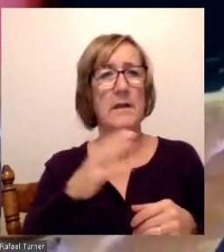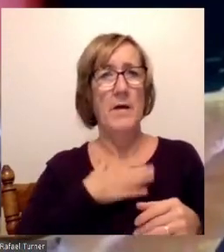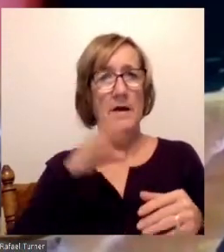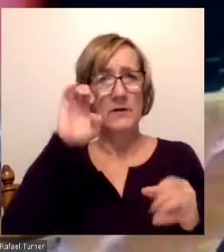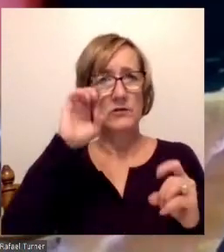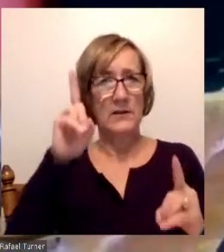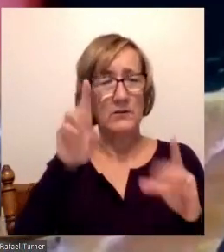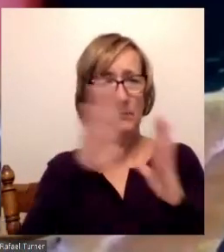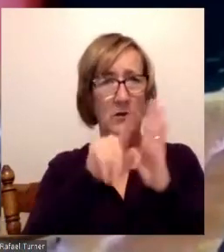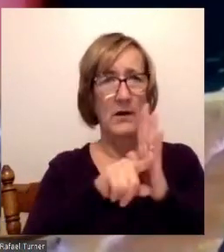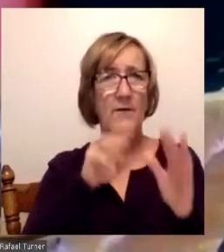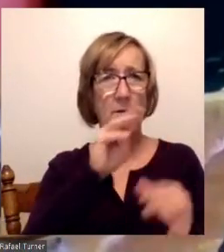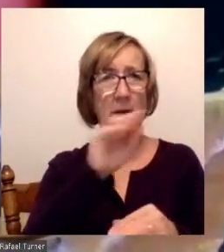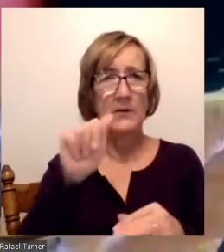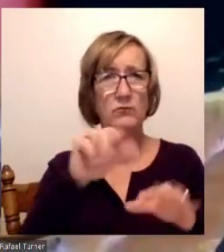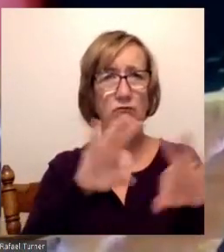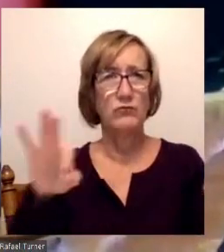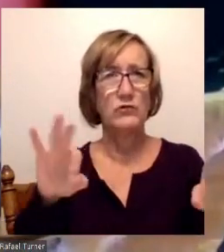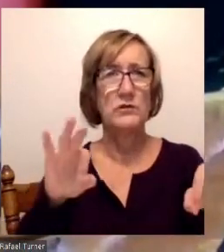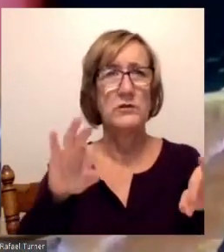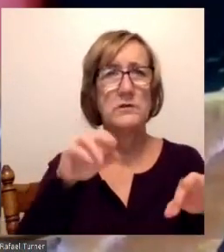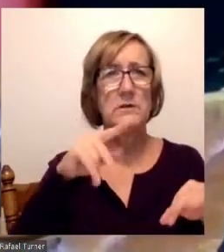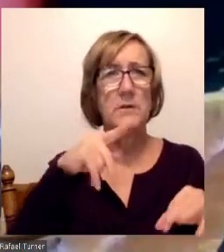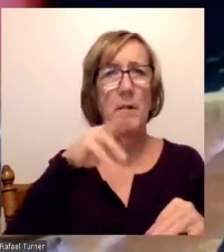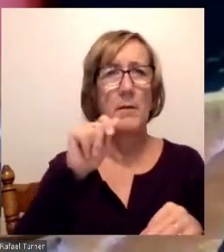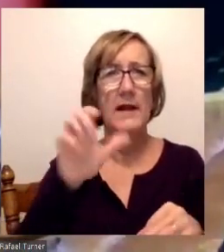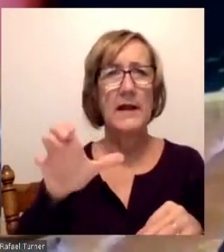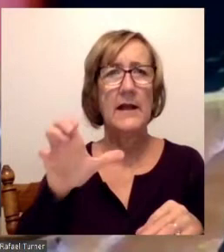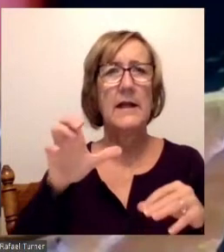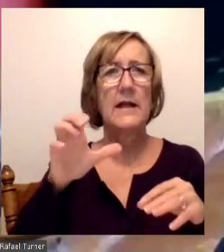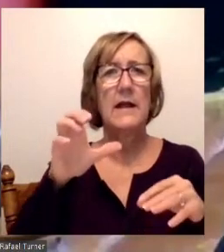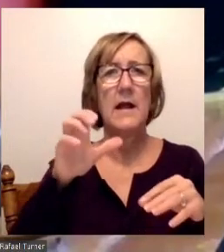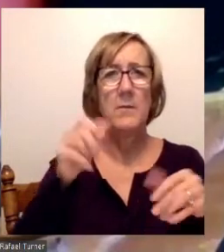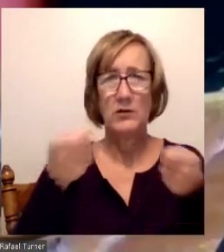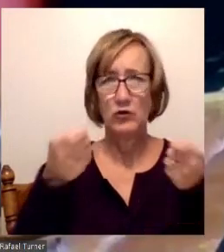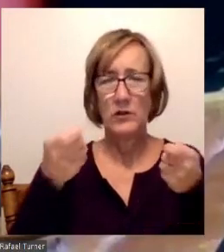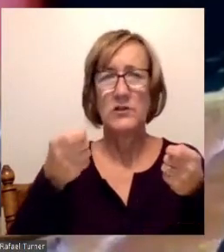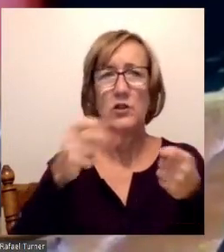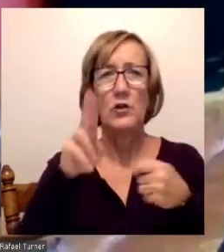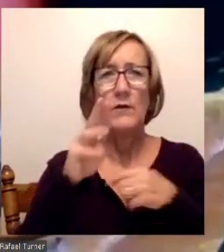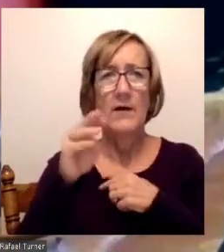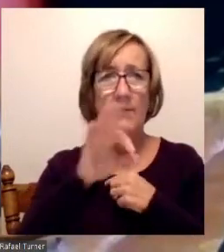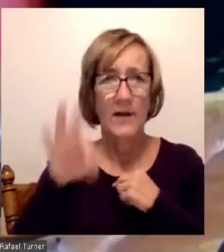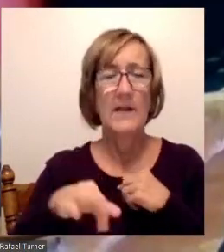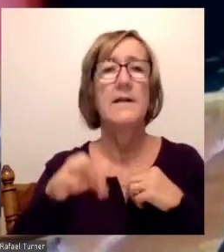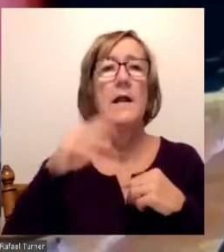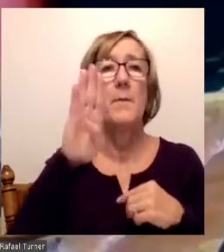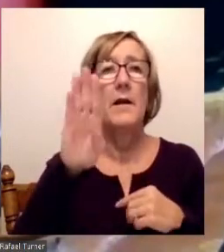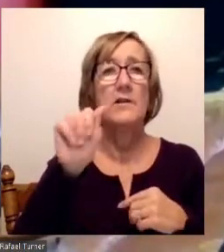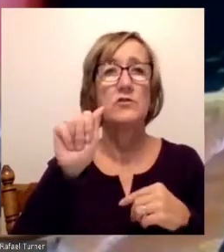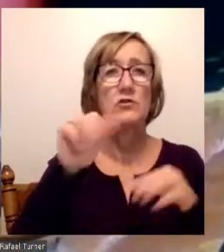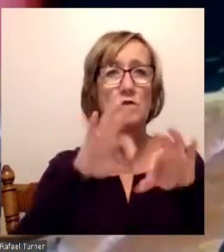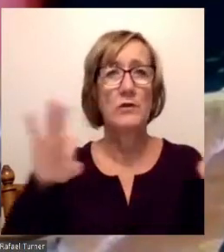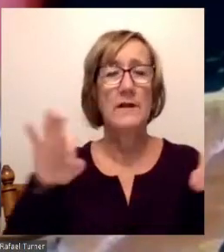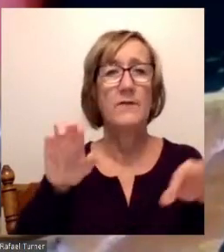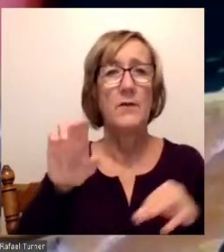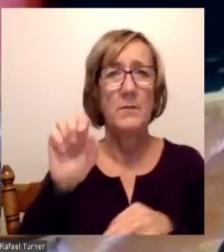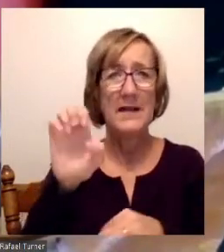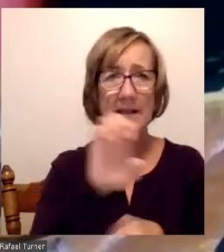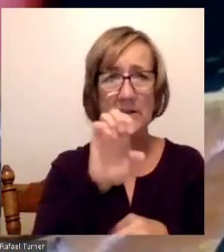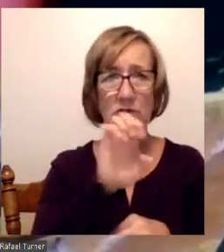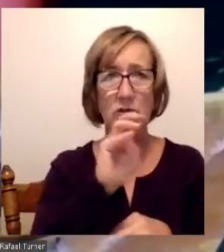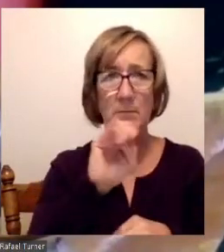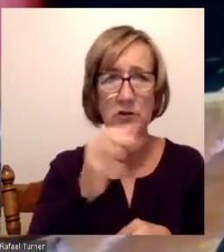have a master's degree in public administration from the University of Michigan, Flint. I have a bachelor's degree from Eastern Michigan University.